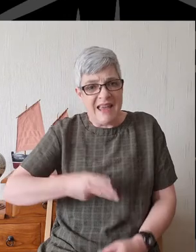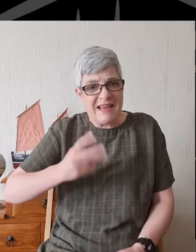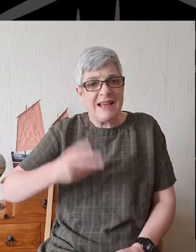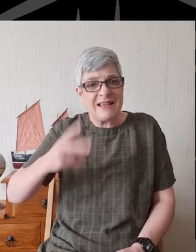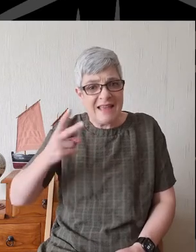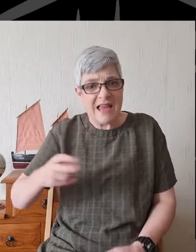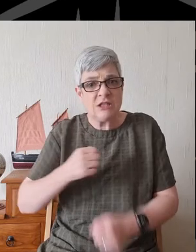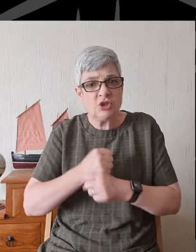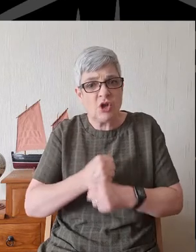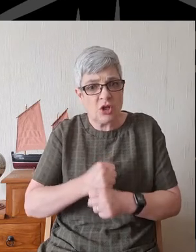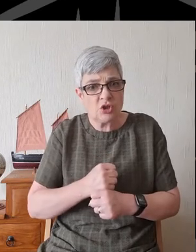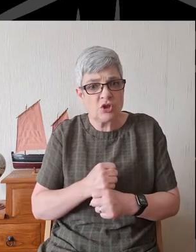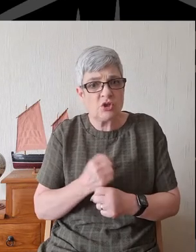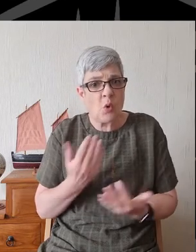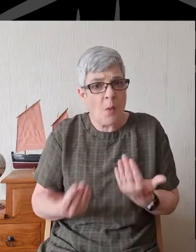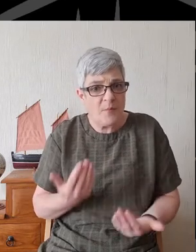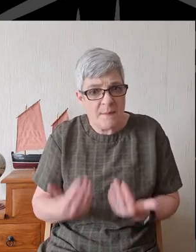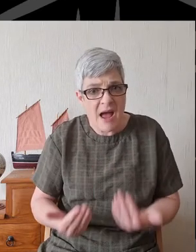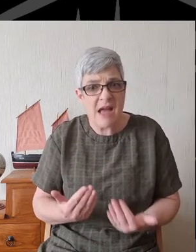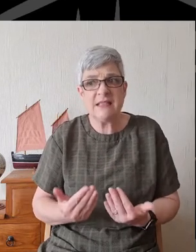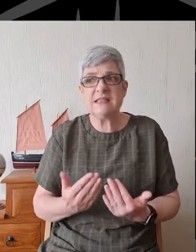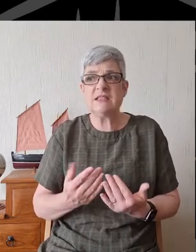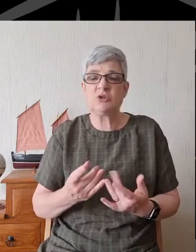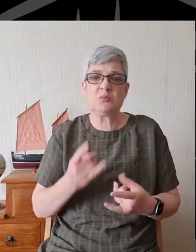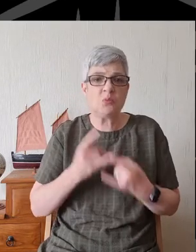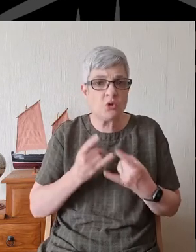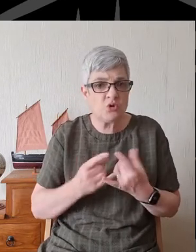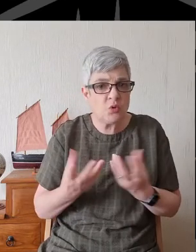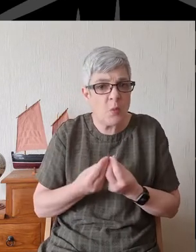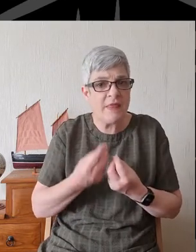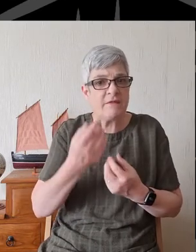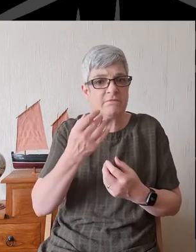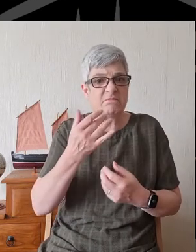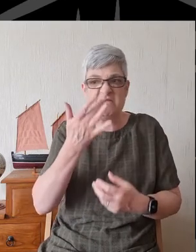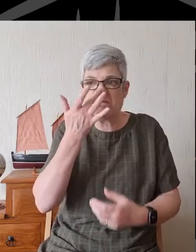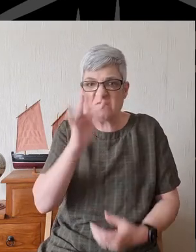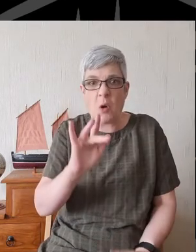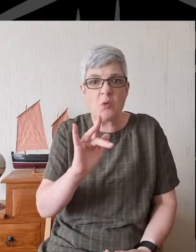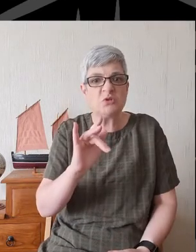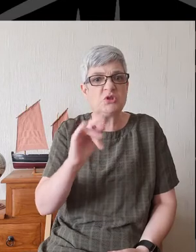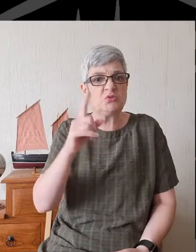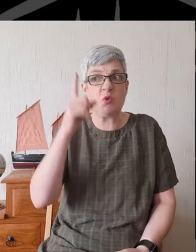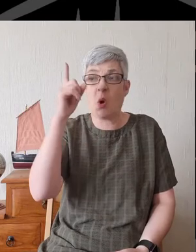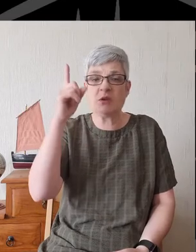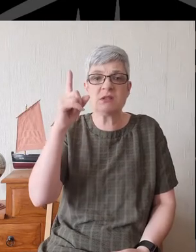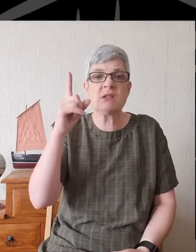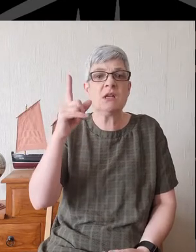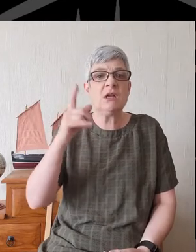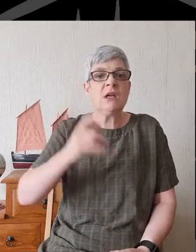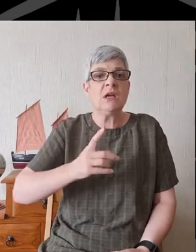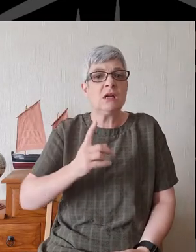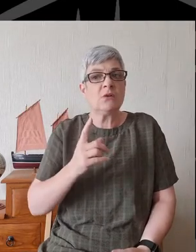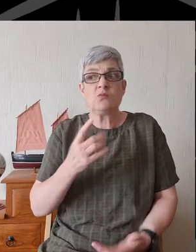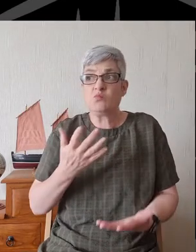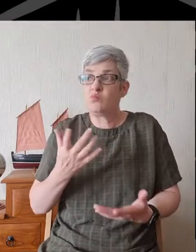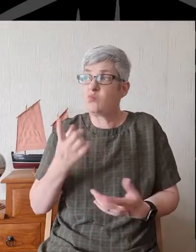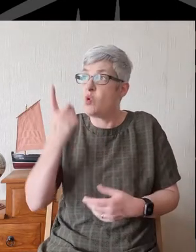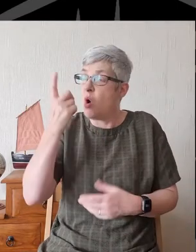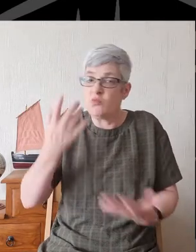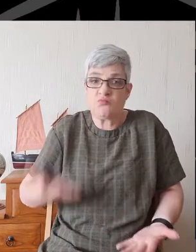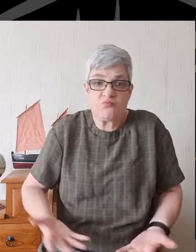and again when the church had prostituted itself with false gods, God had raised up a people, a movement elsewhere.